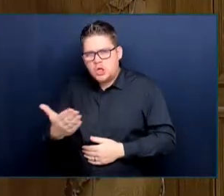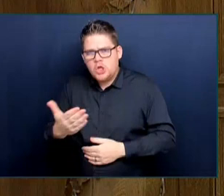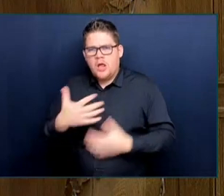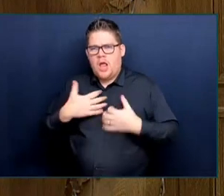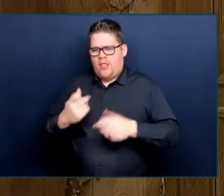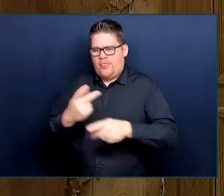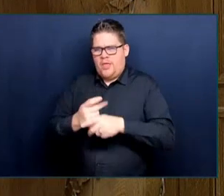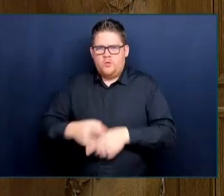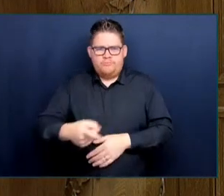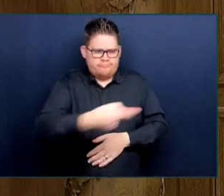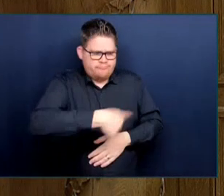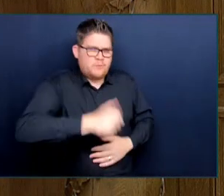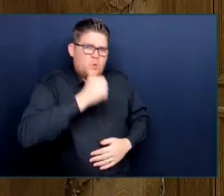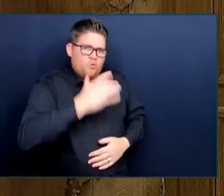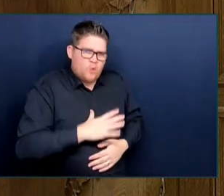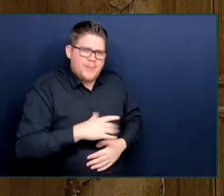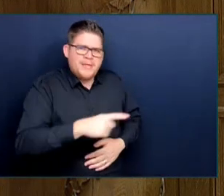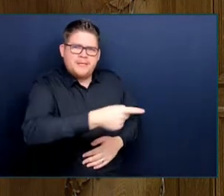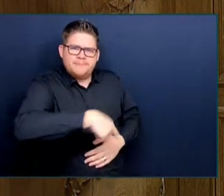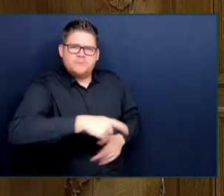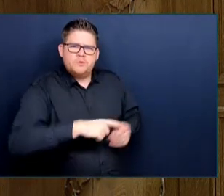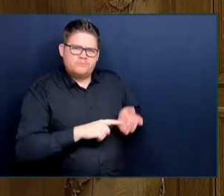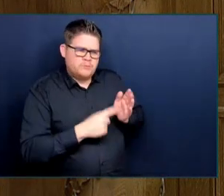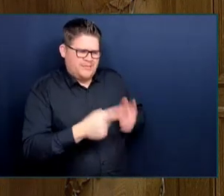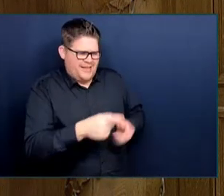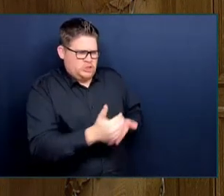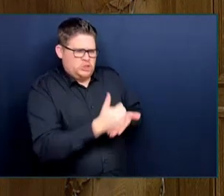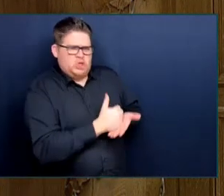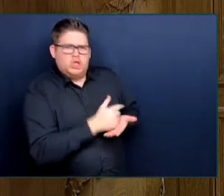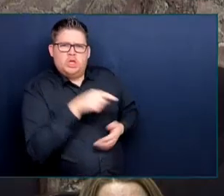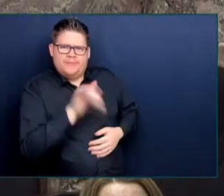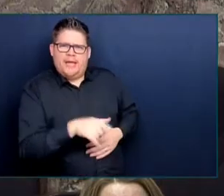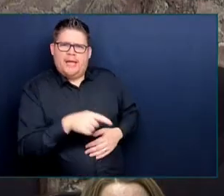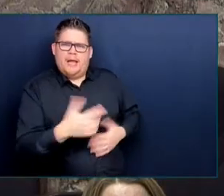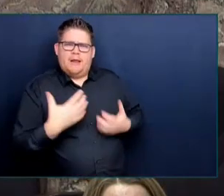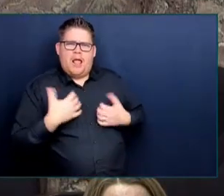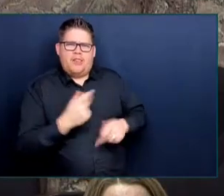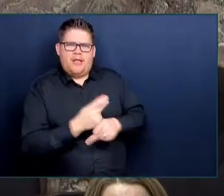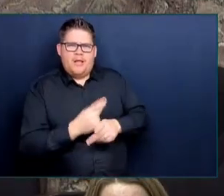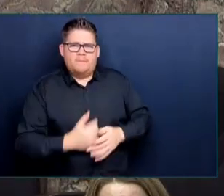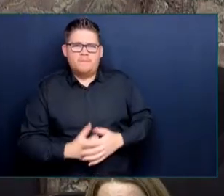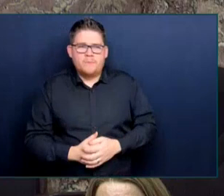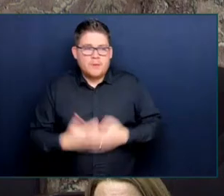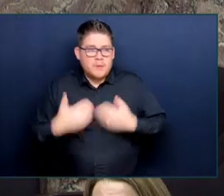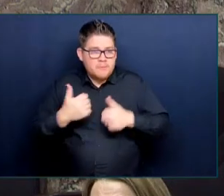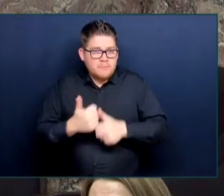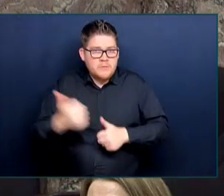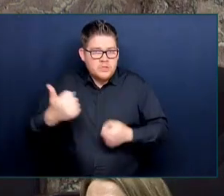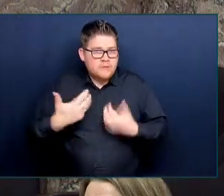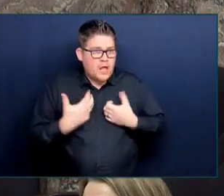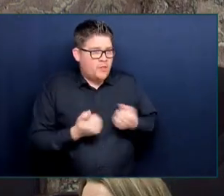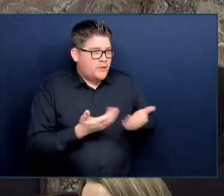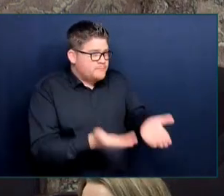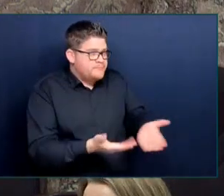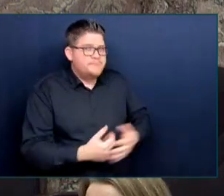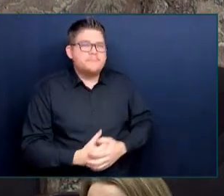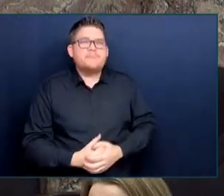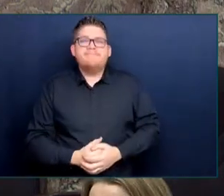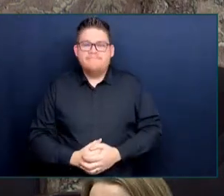The Minister of Health. Thank you very much, Honourable Speaker, and thank you to the member for her question.